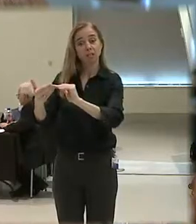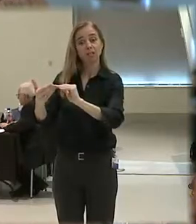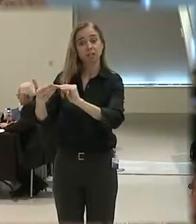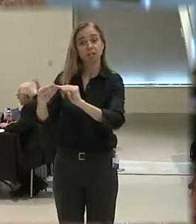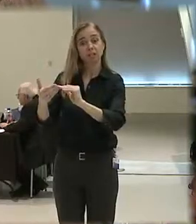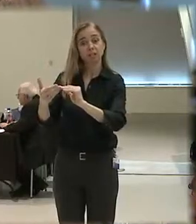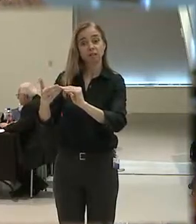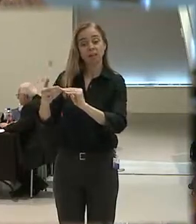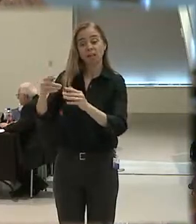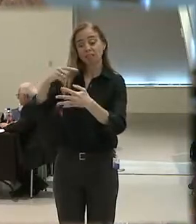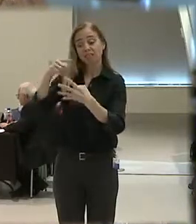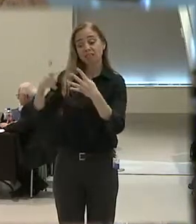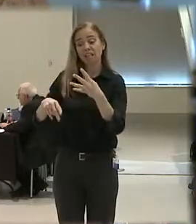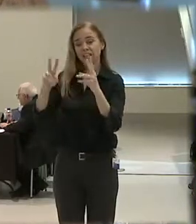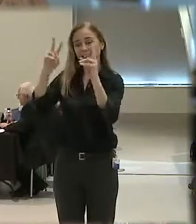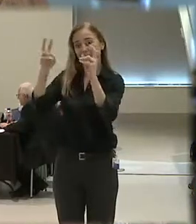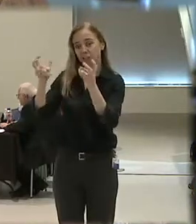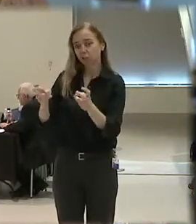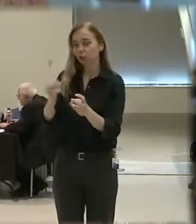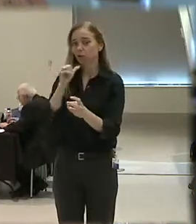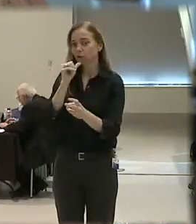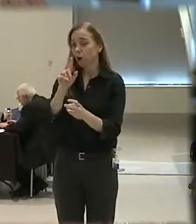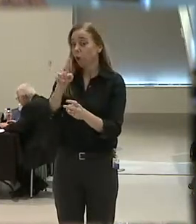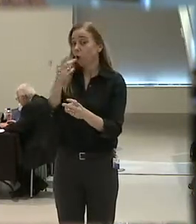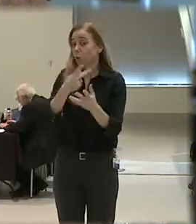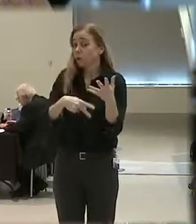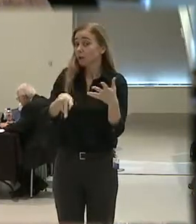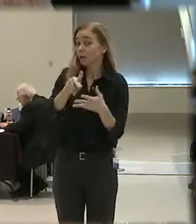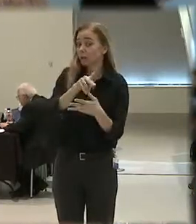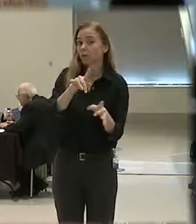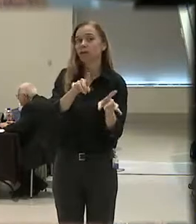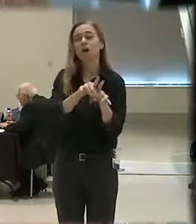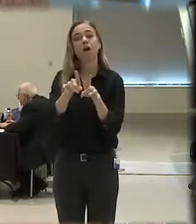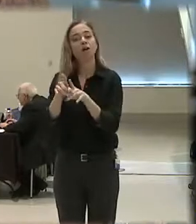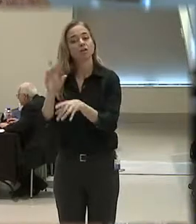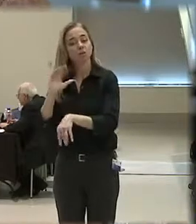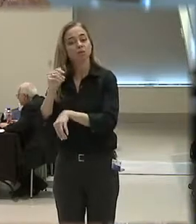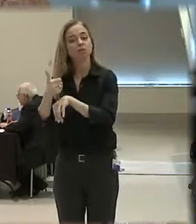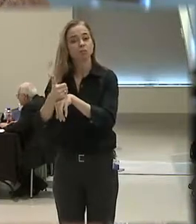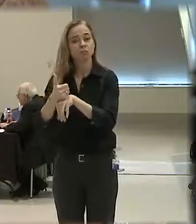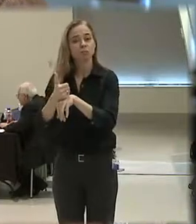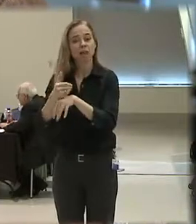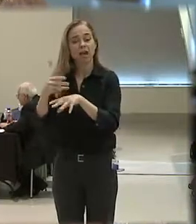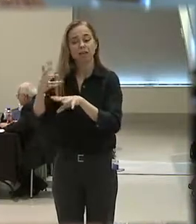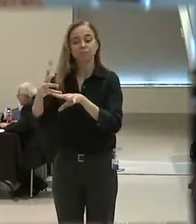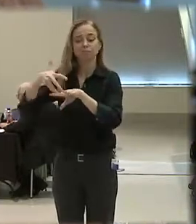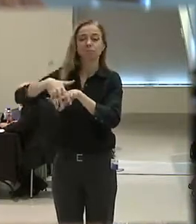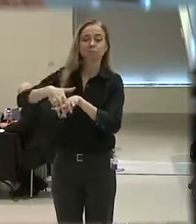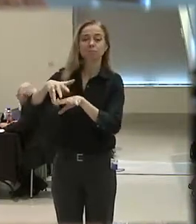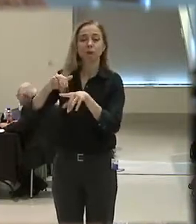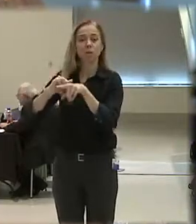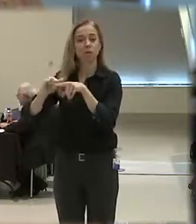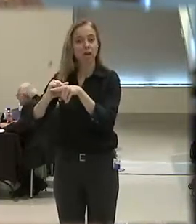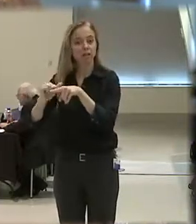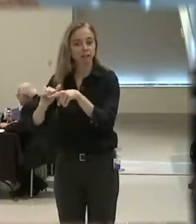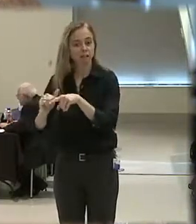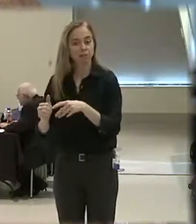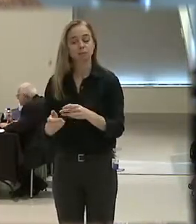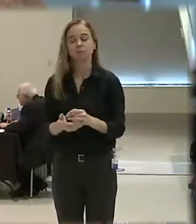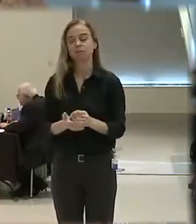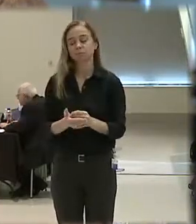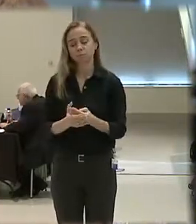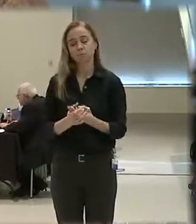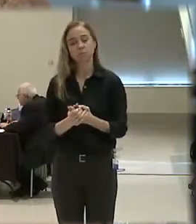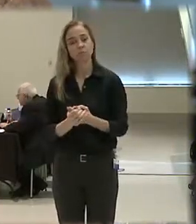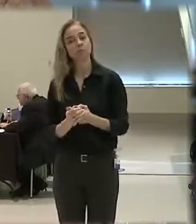these issues are not only a priority, but it also implemented practice. The third thing that we've also talked about